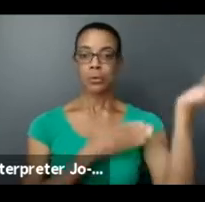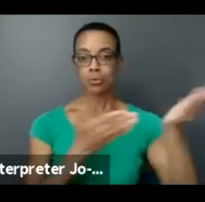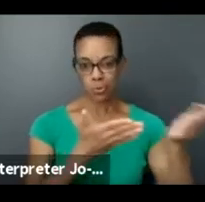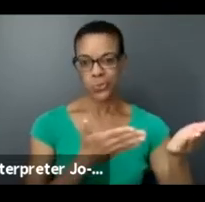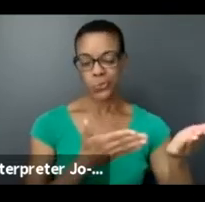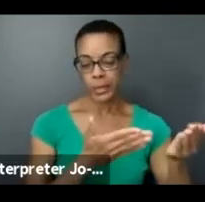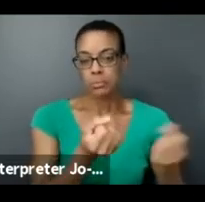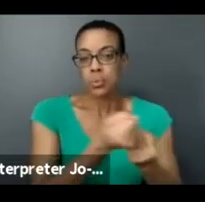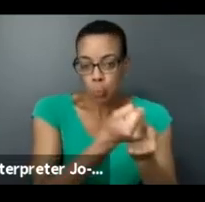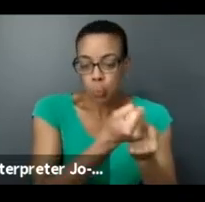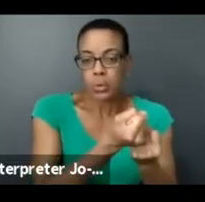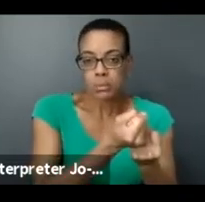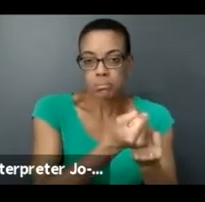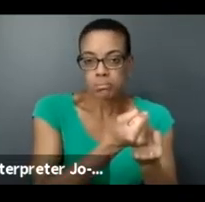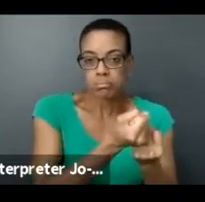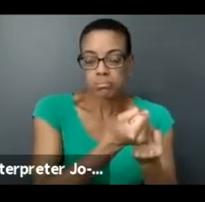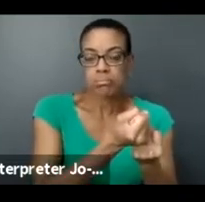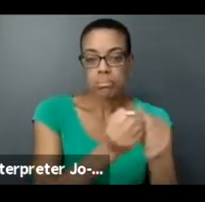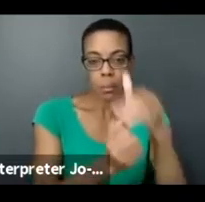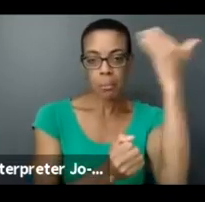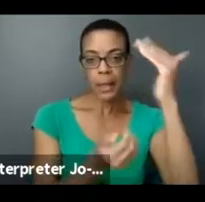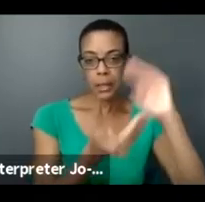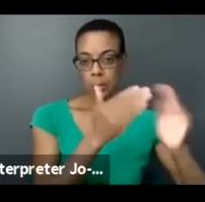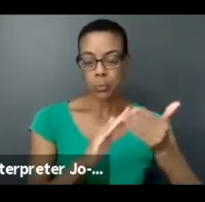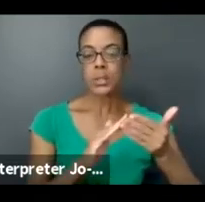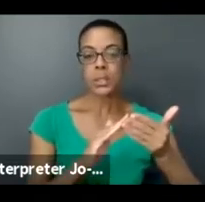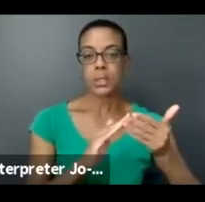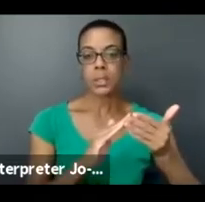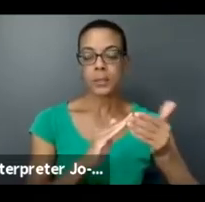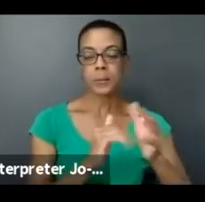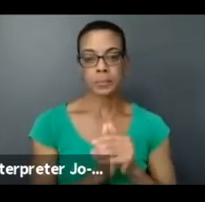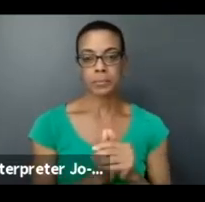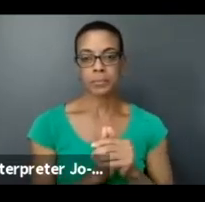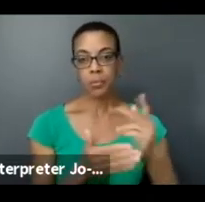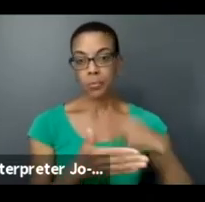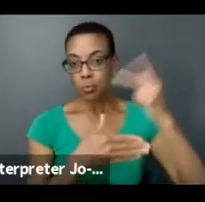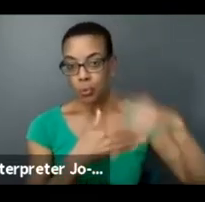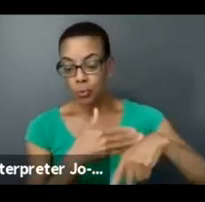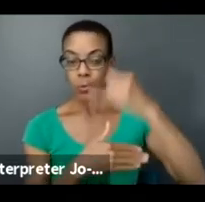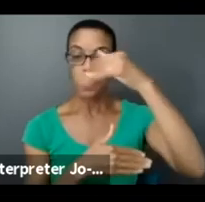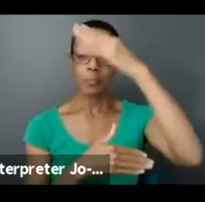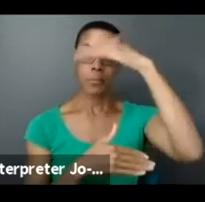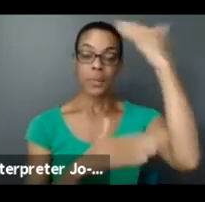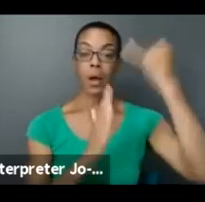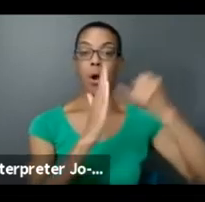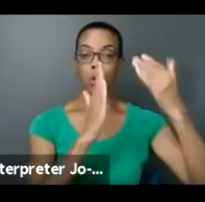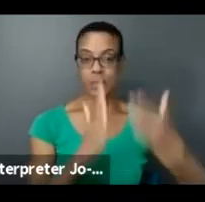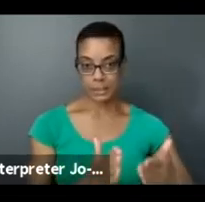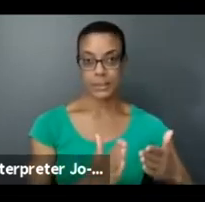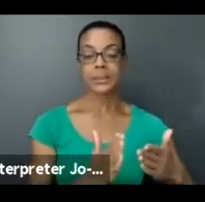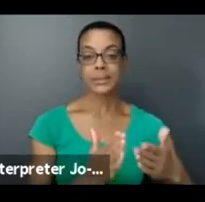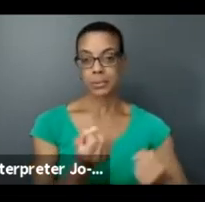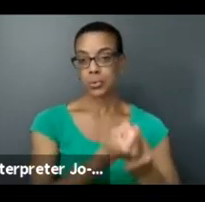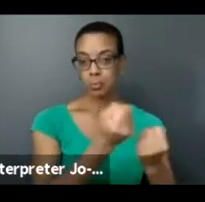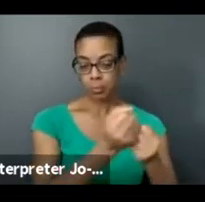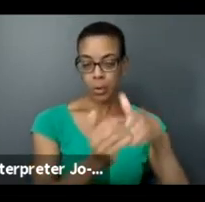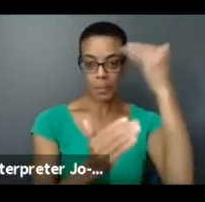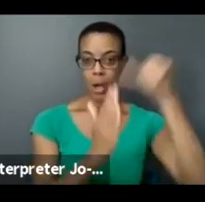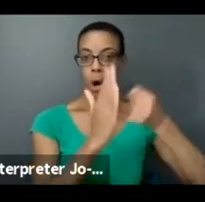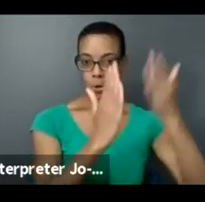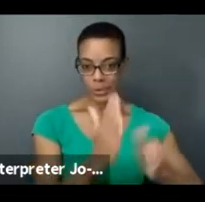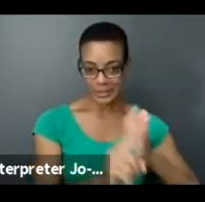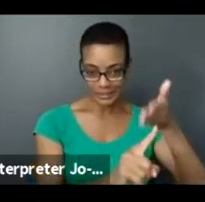this organization would be providing programming to Black artists and supporting Black artists in particular.